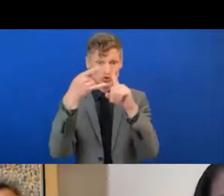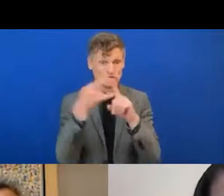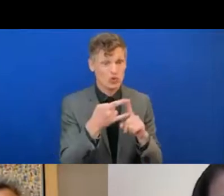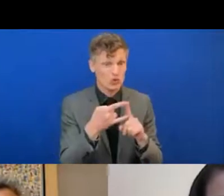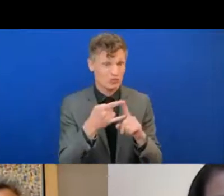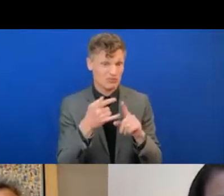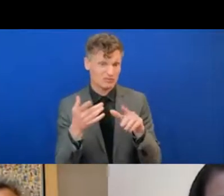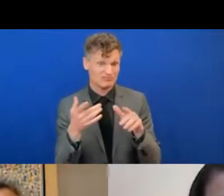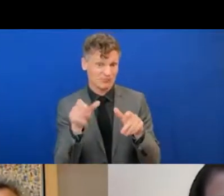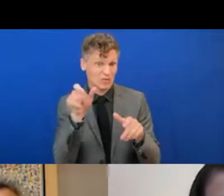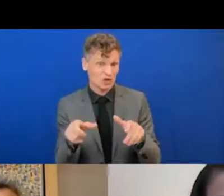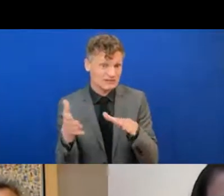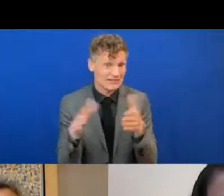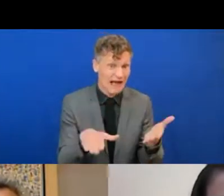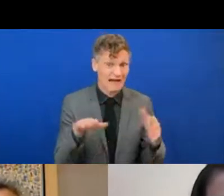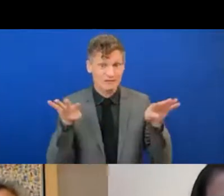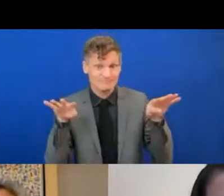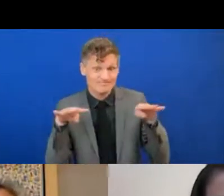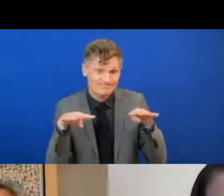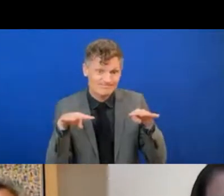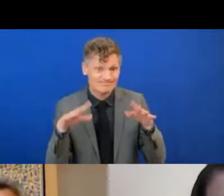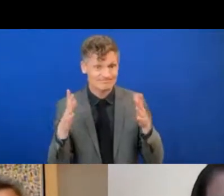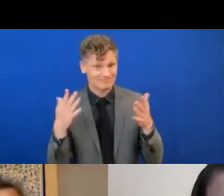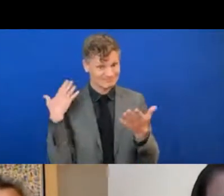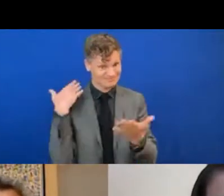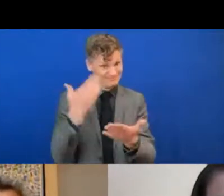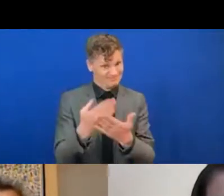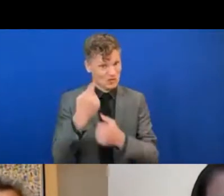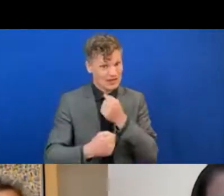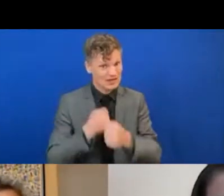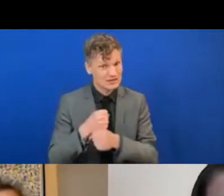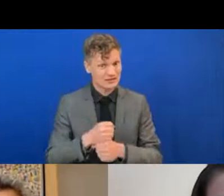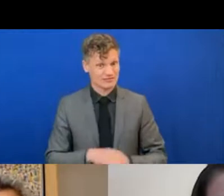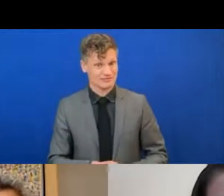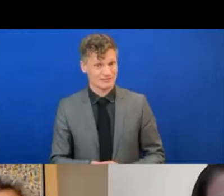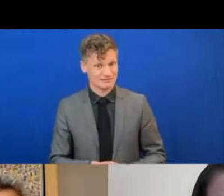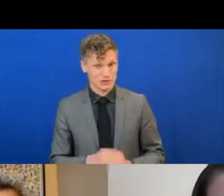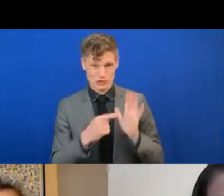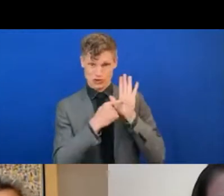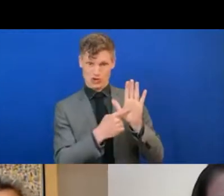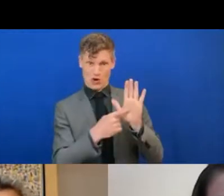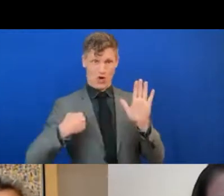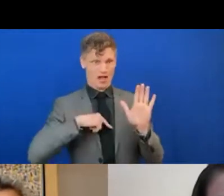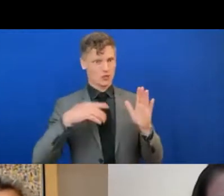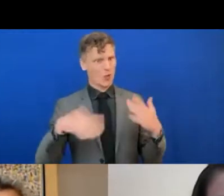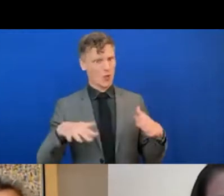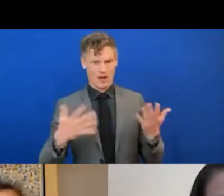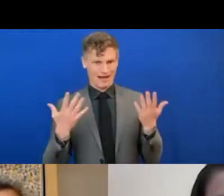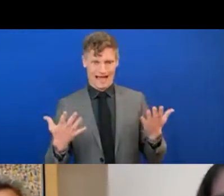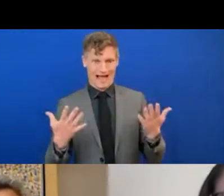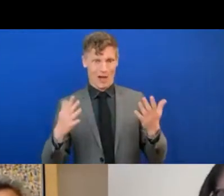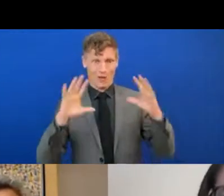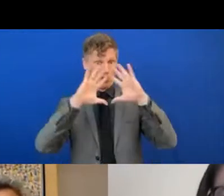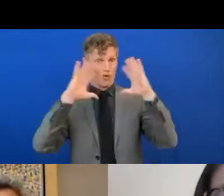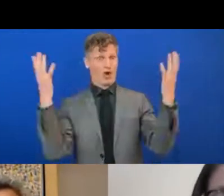year? And it just shows that this virtual world has very much extended. I